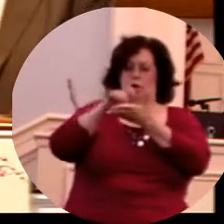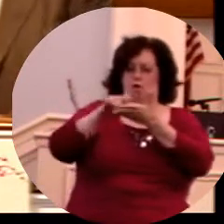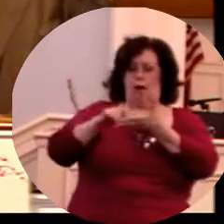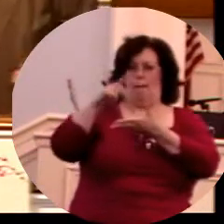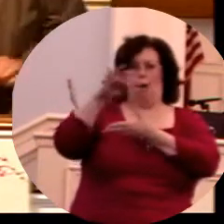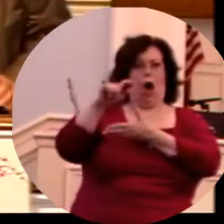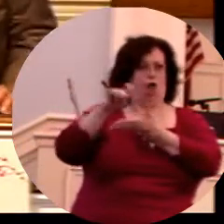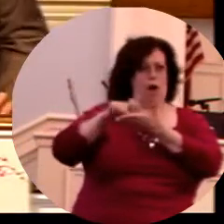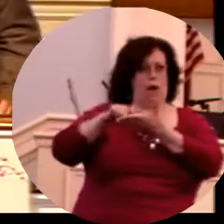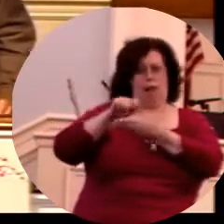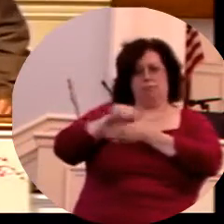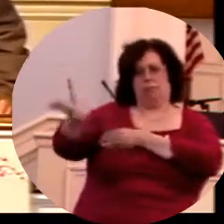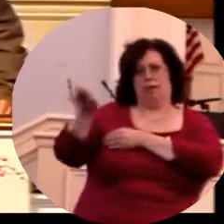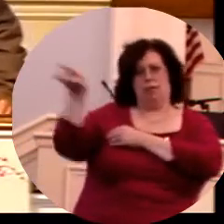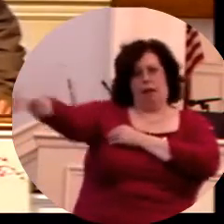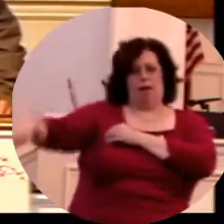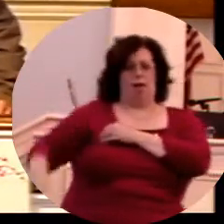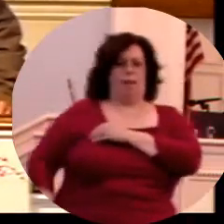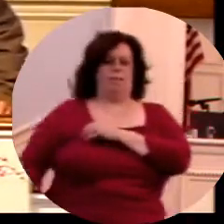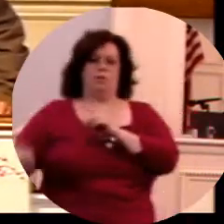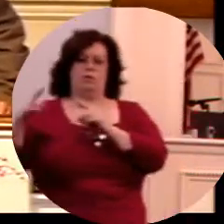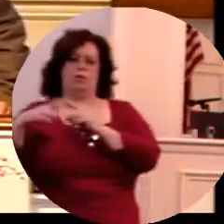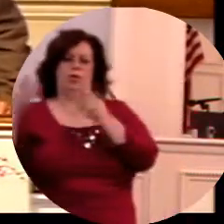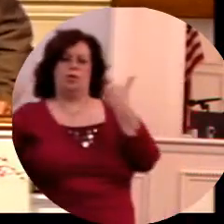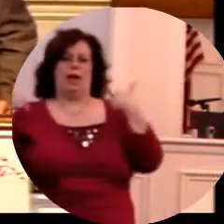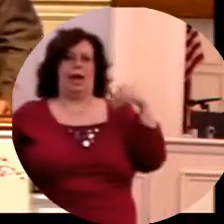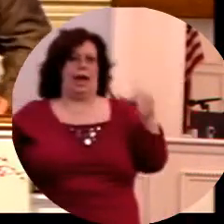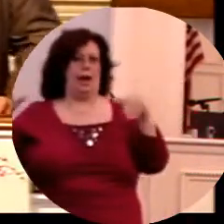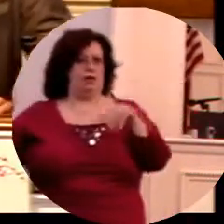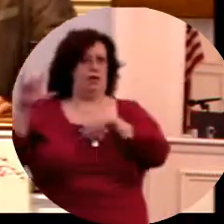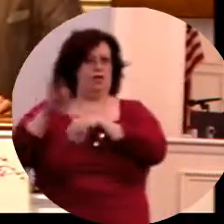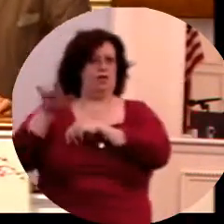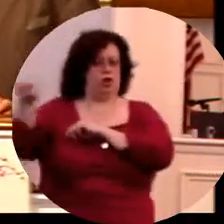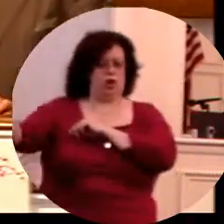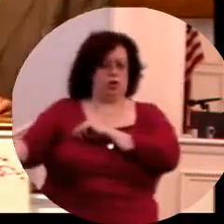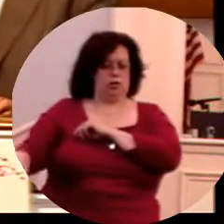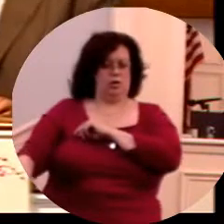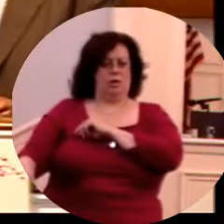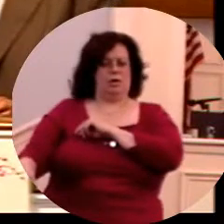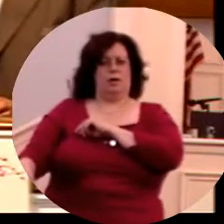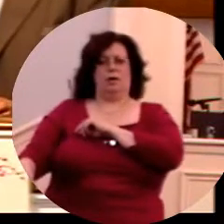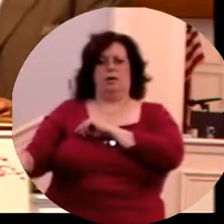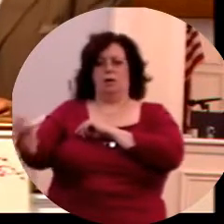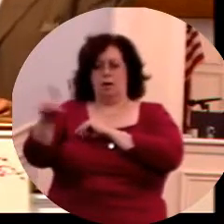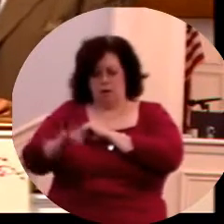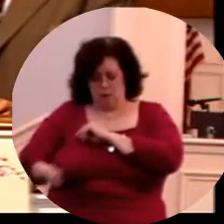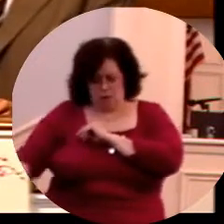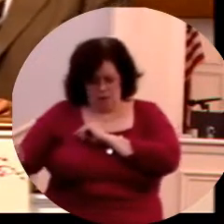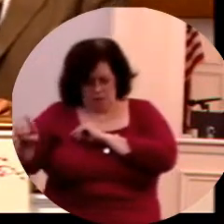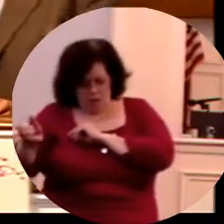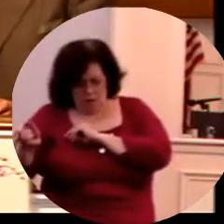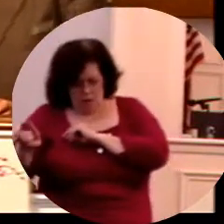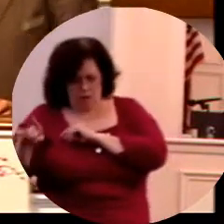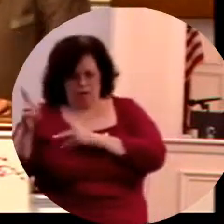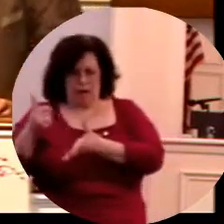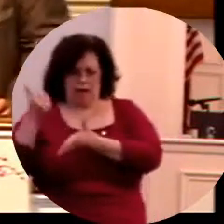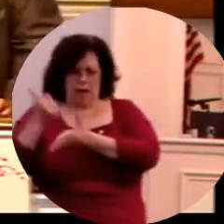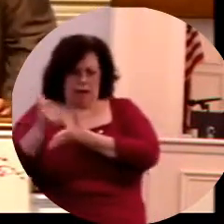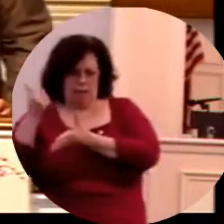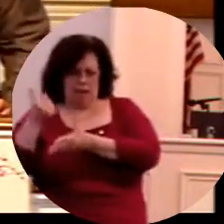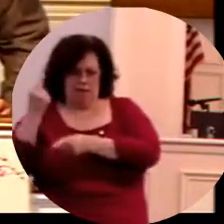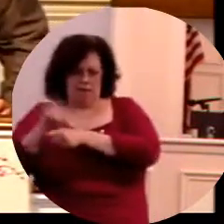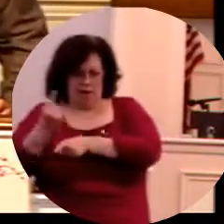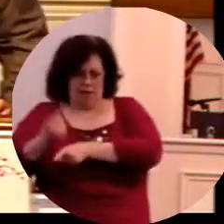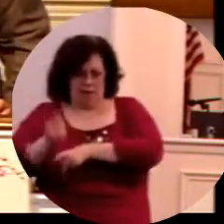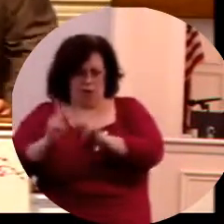3 and verse 14, unto the angel of the church of the Laodiceans write, these things saith the Amen,